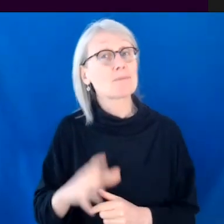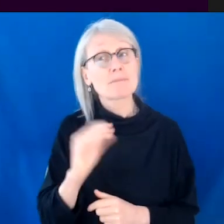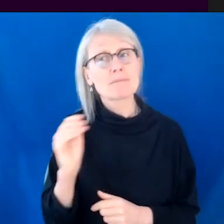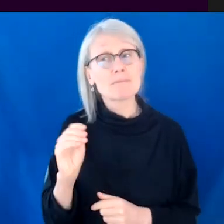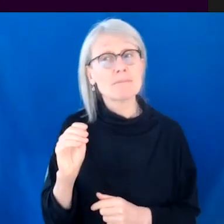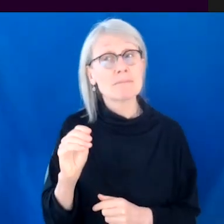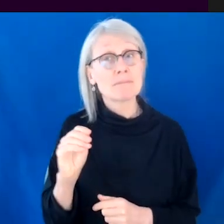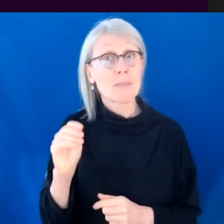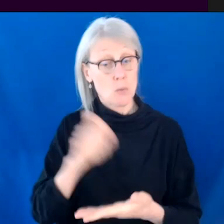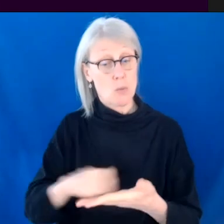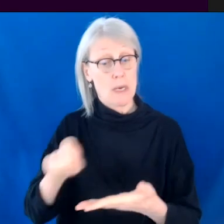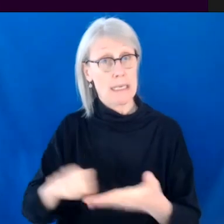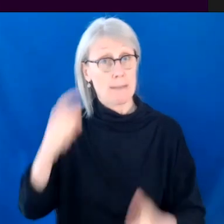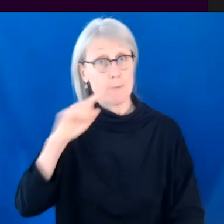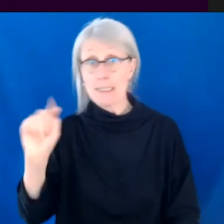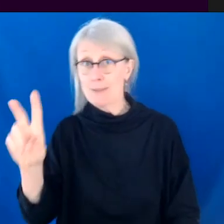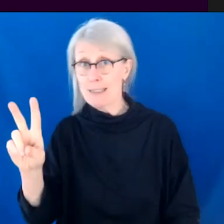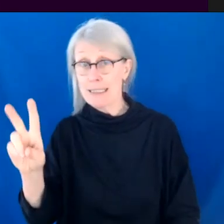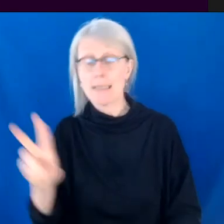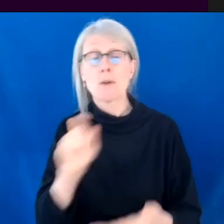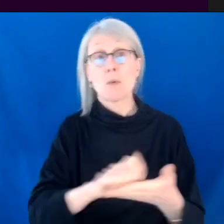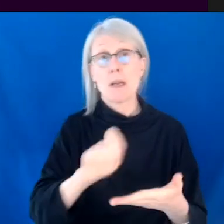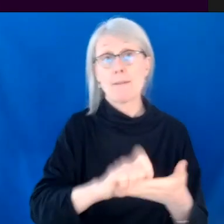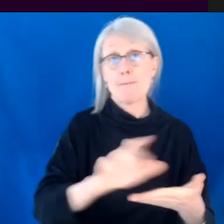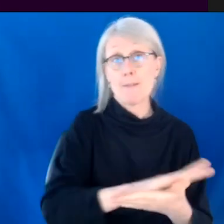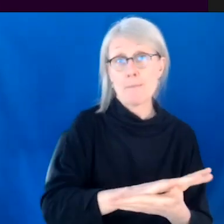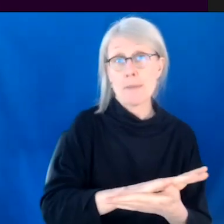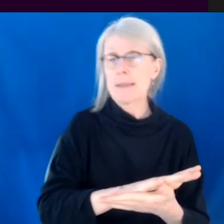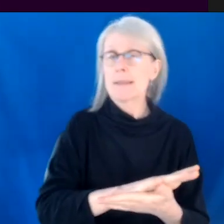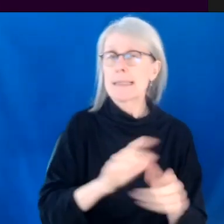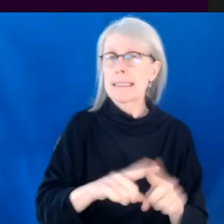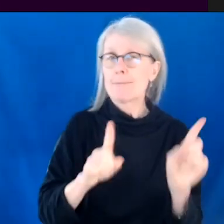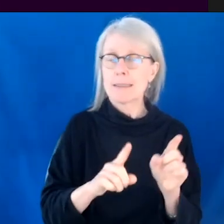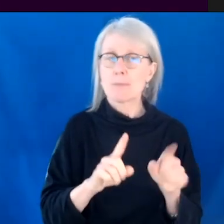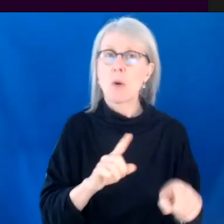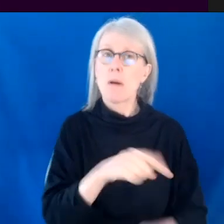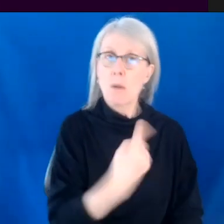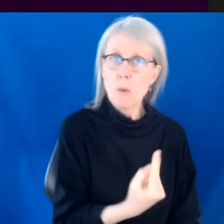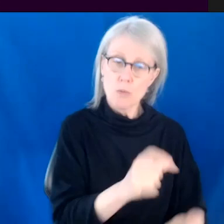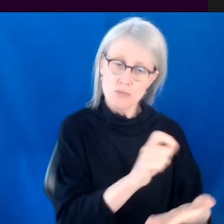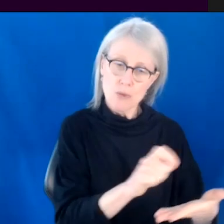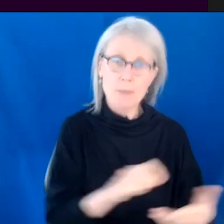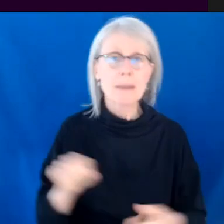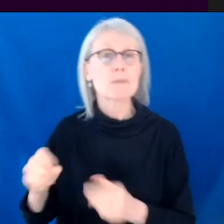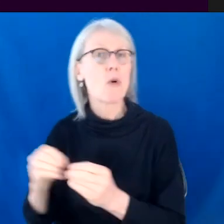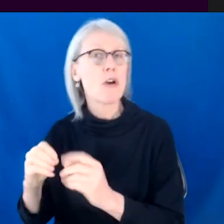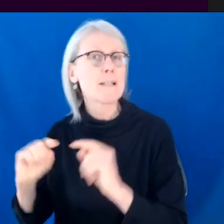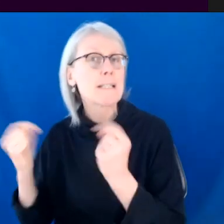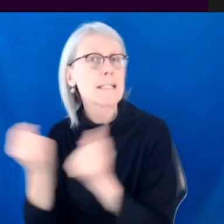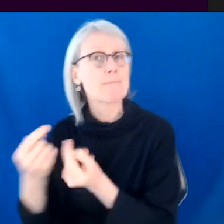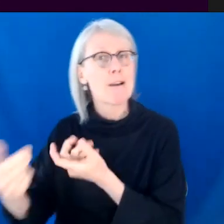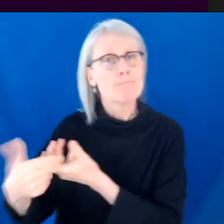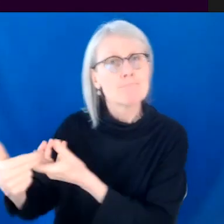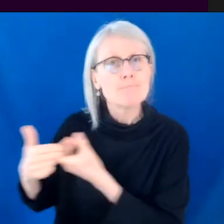writing as opposed to film writing is very collaborative. And I really wanted that, uh, in, in a job. I didn't want